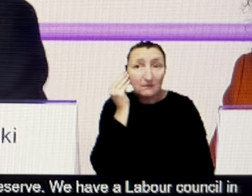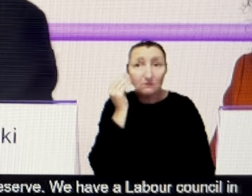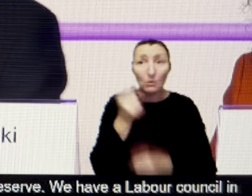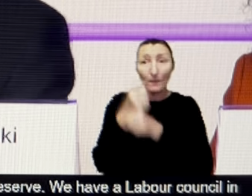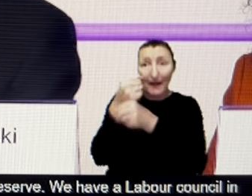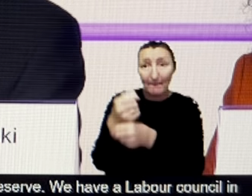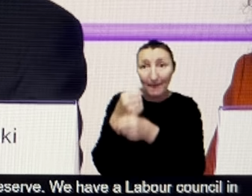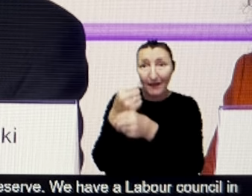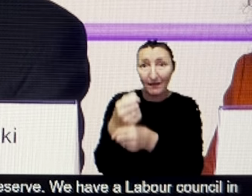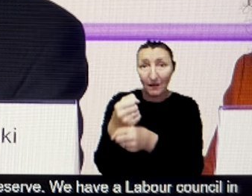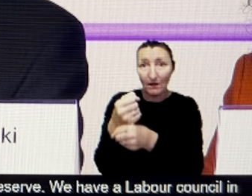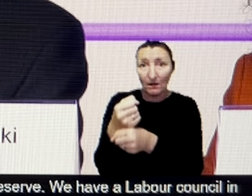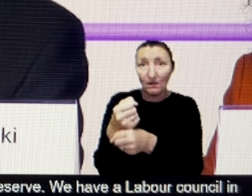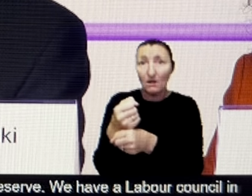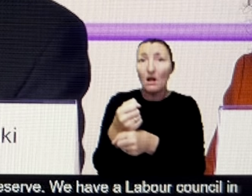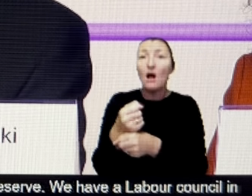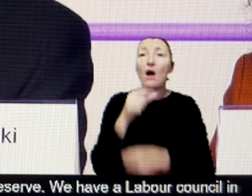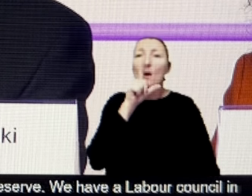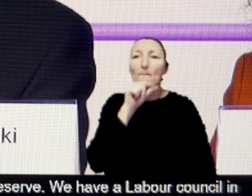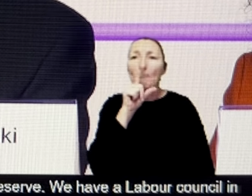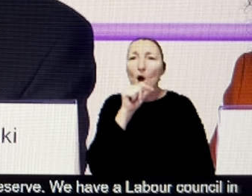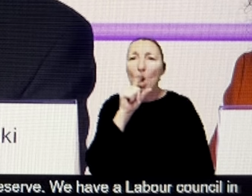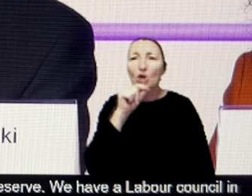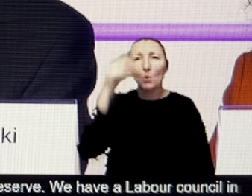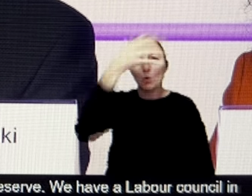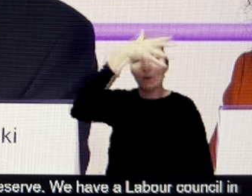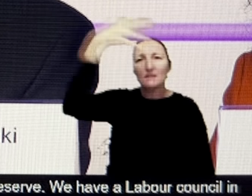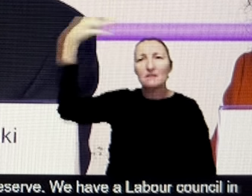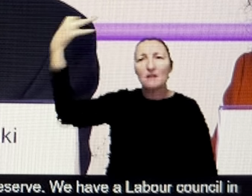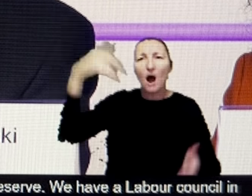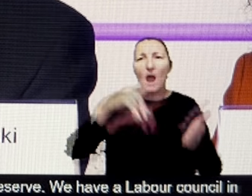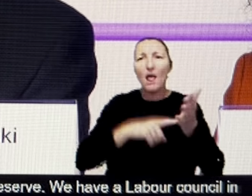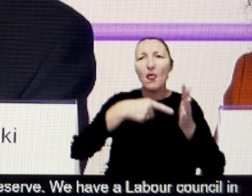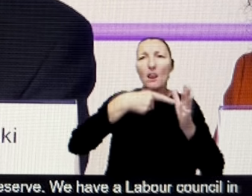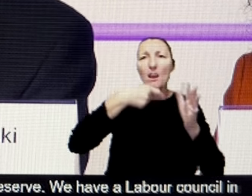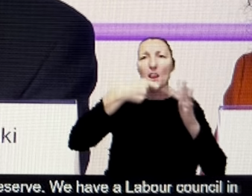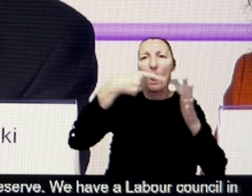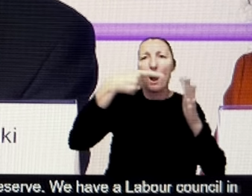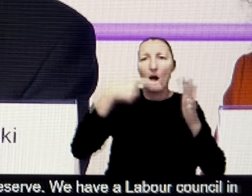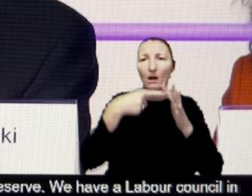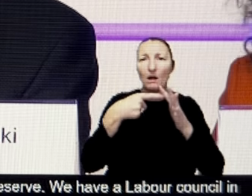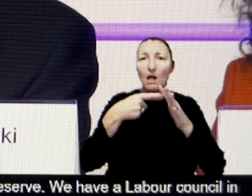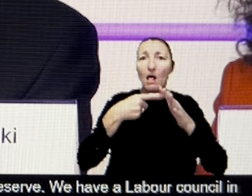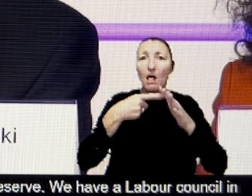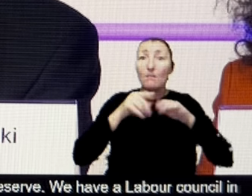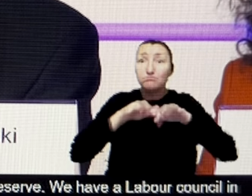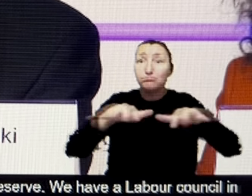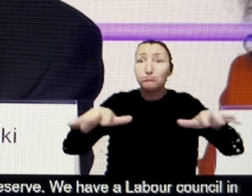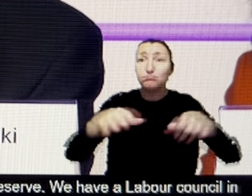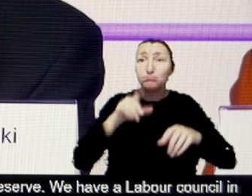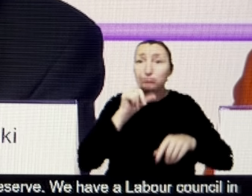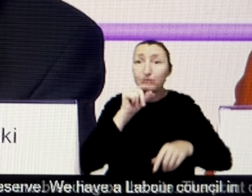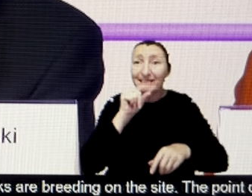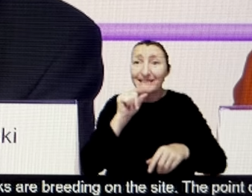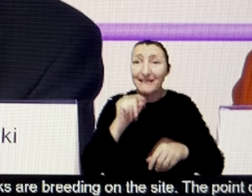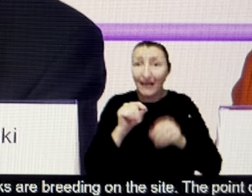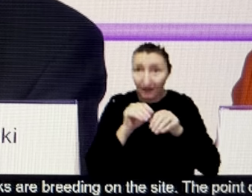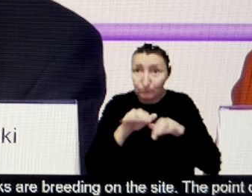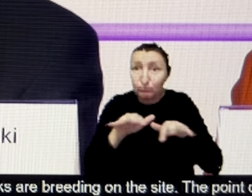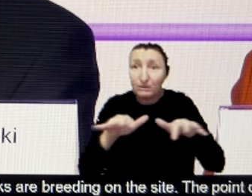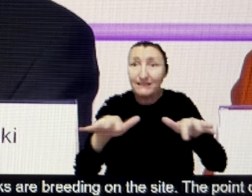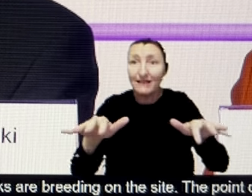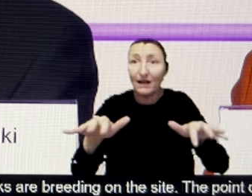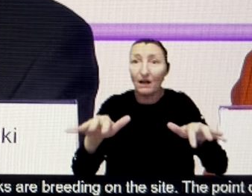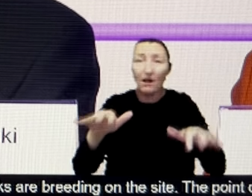Skylarks breeding are on this site. Now, the point about Skylarks is not just about those birds. They are what are known as a landmark species.